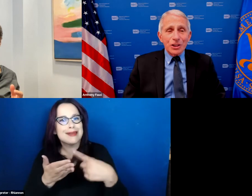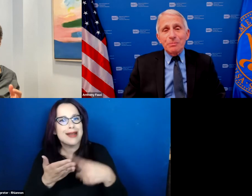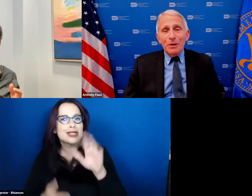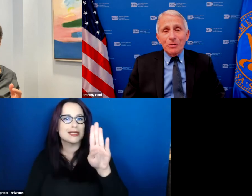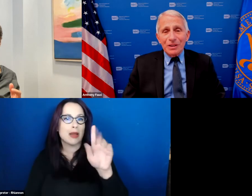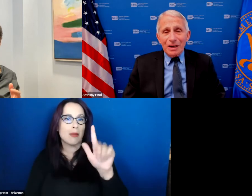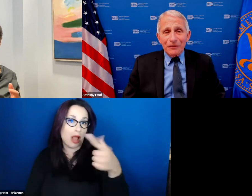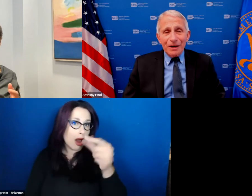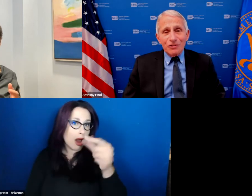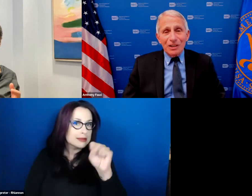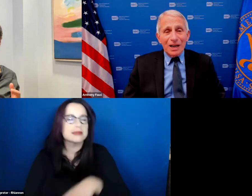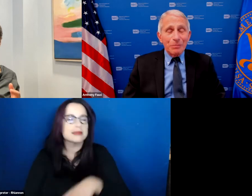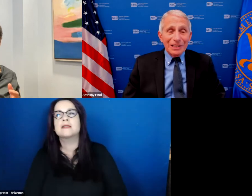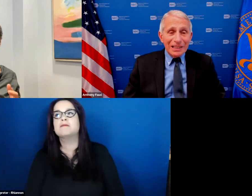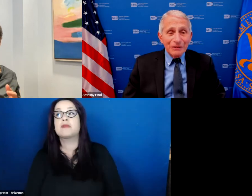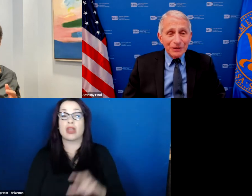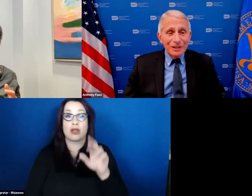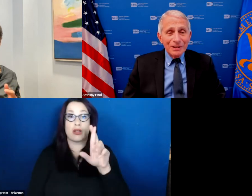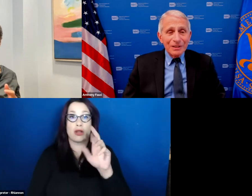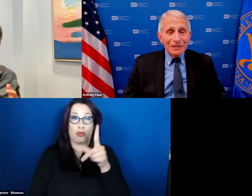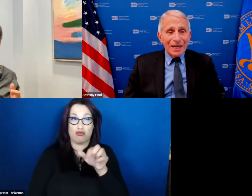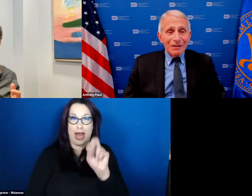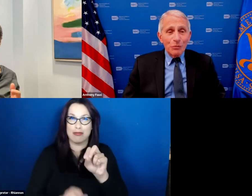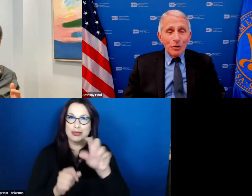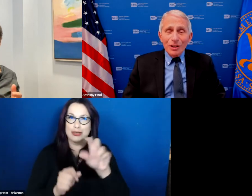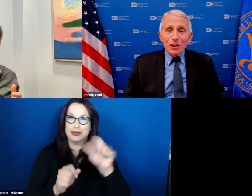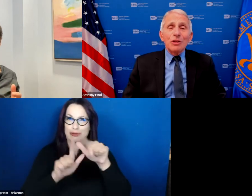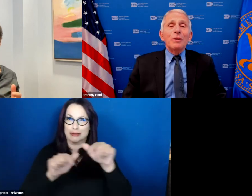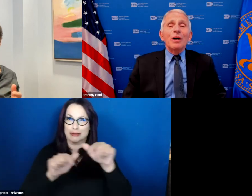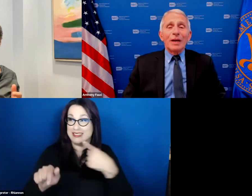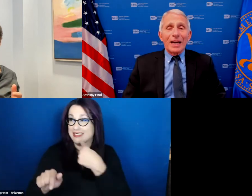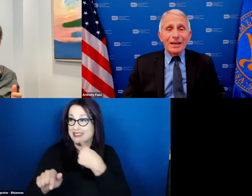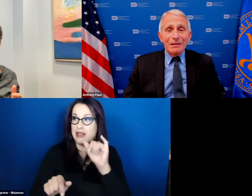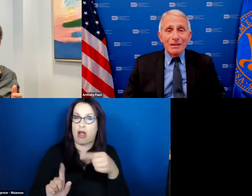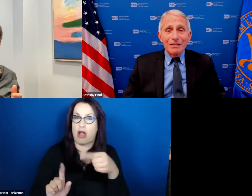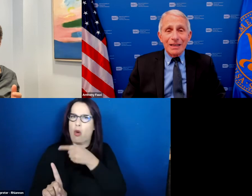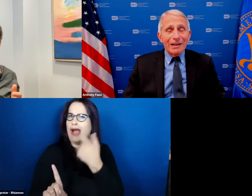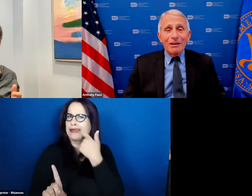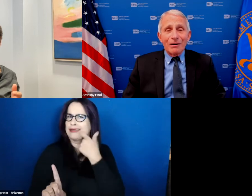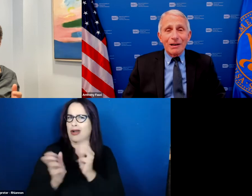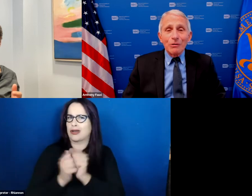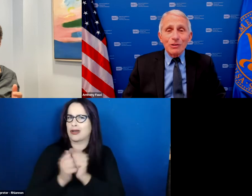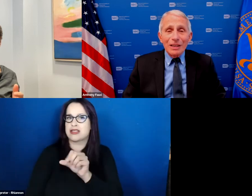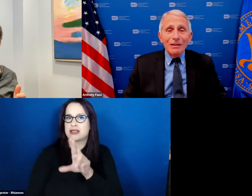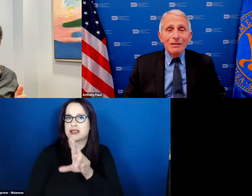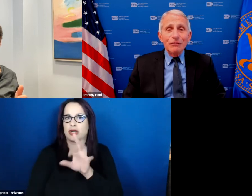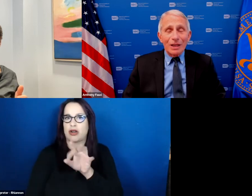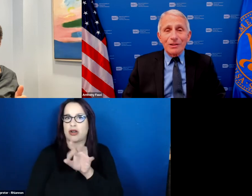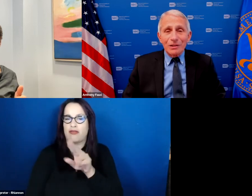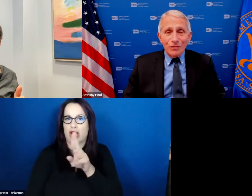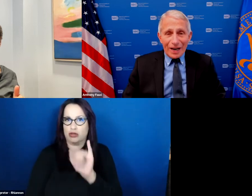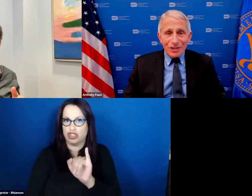know I just spoke to Dr. Fauci and I believe that we really should be going ahead and getting our elderly